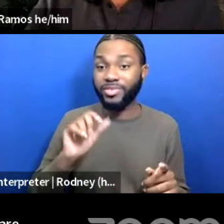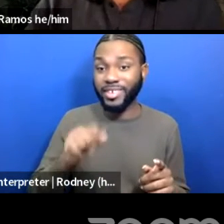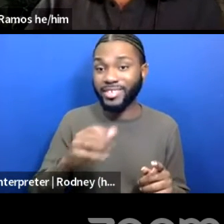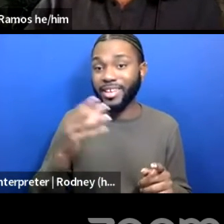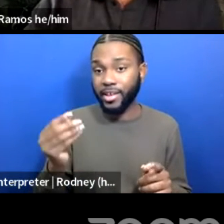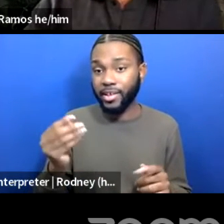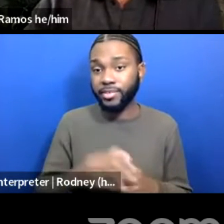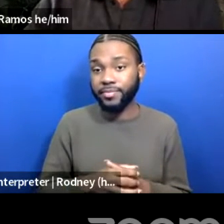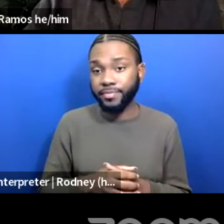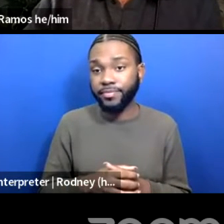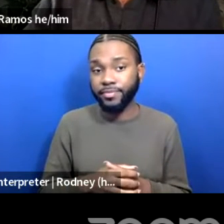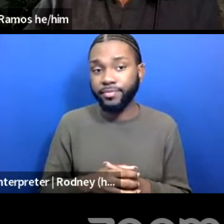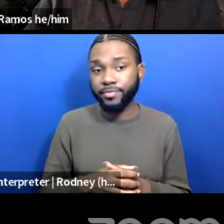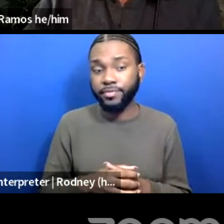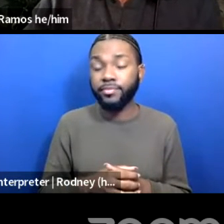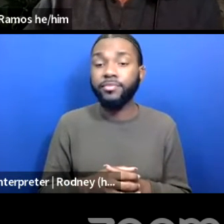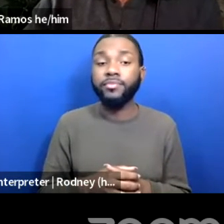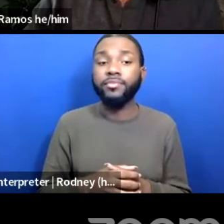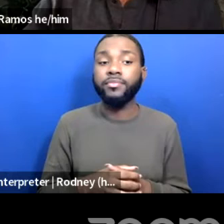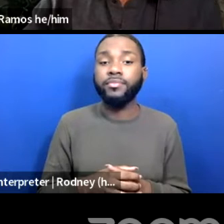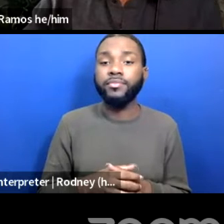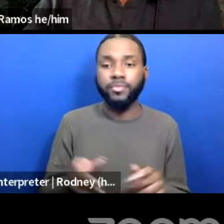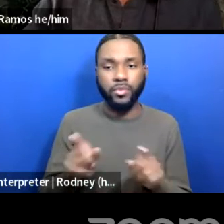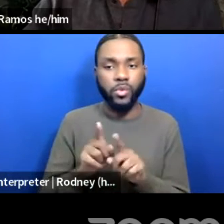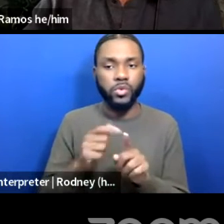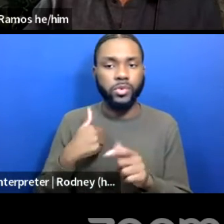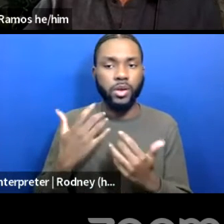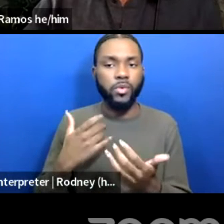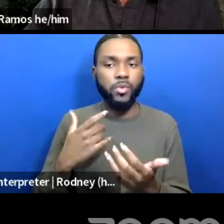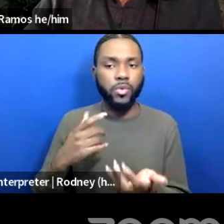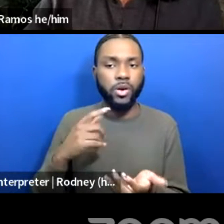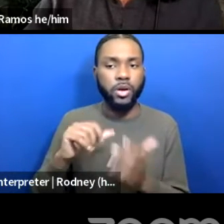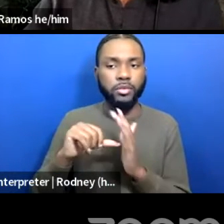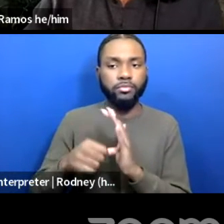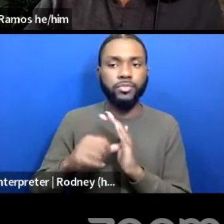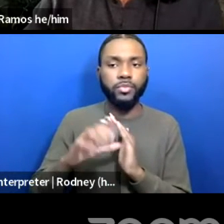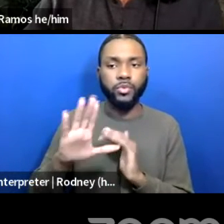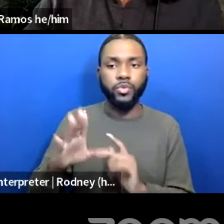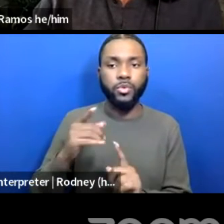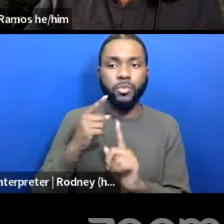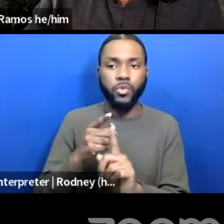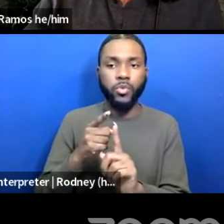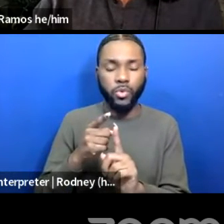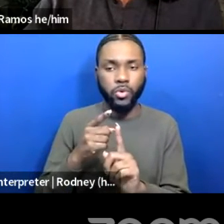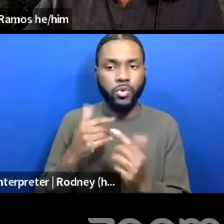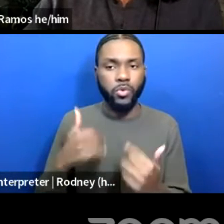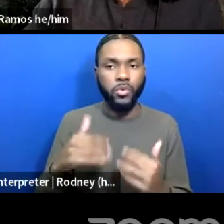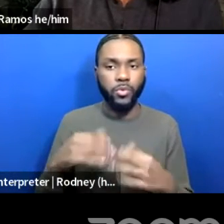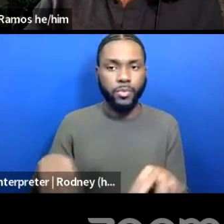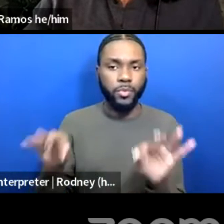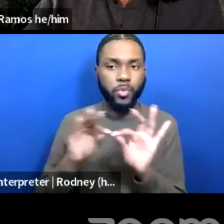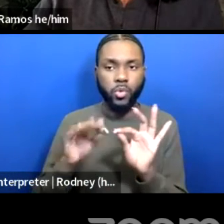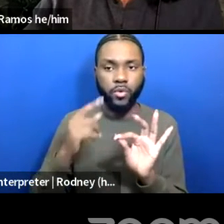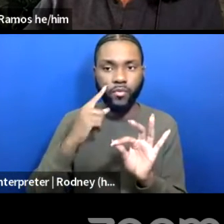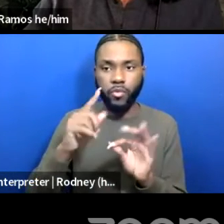I also want to lift up your, your point. So important in all of these conversations, all of our equity